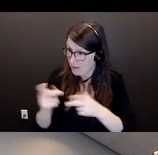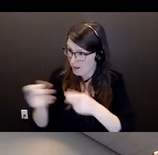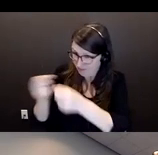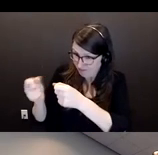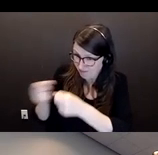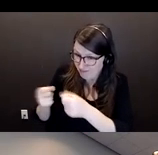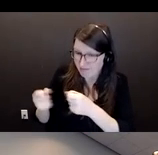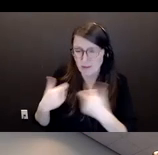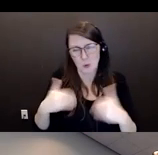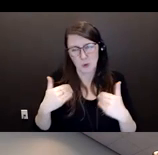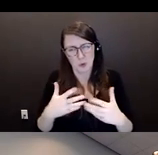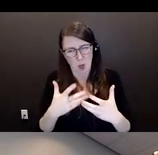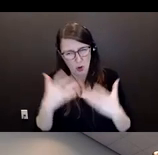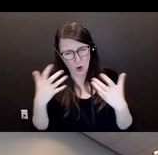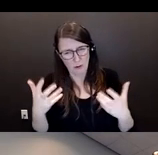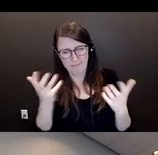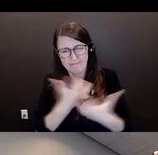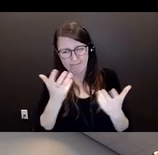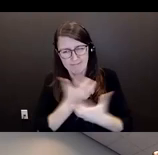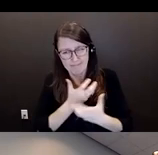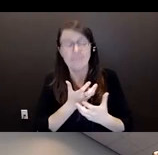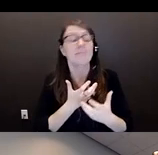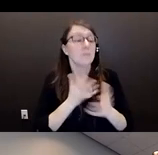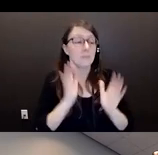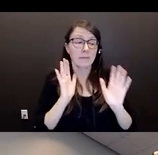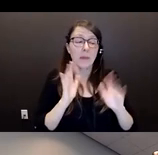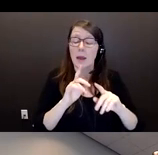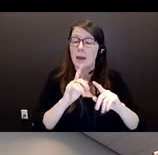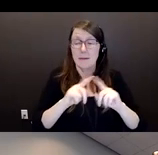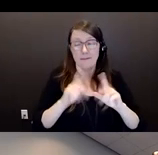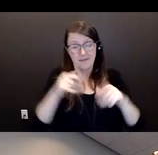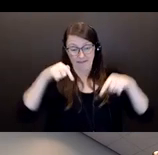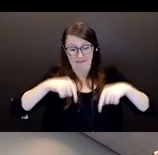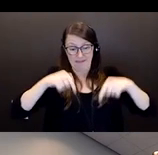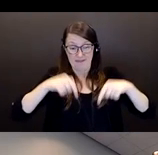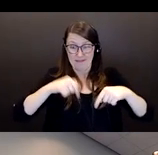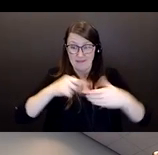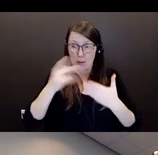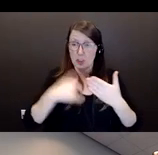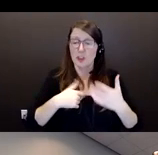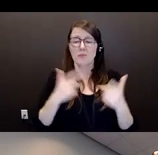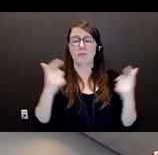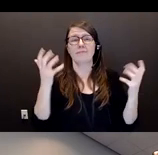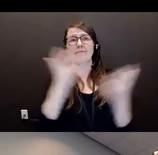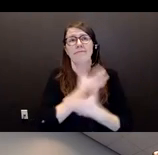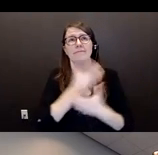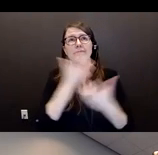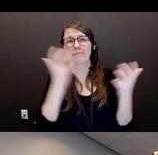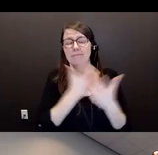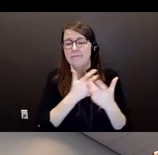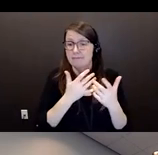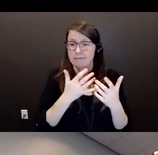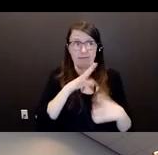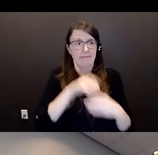is because the case was so large. And just to give you an idea, was the second largest disclosure package in Ontario, just